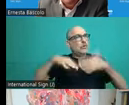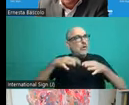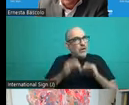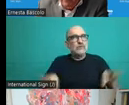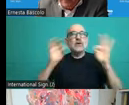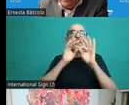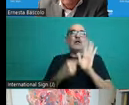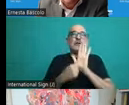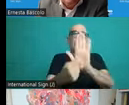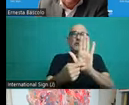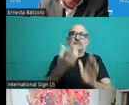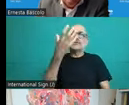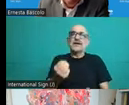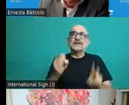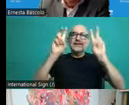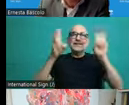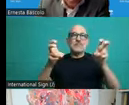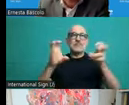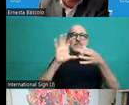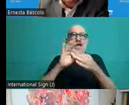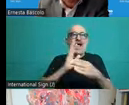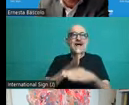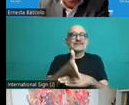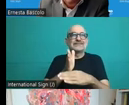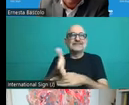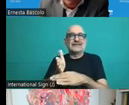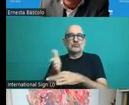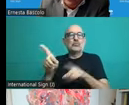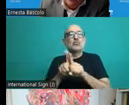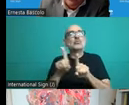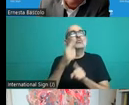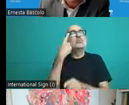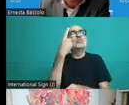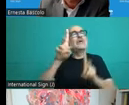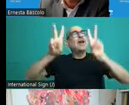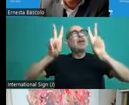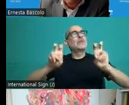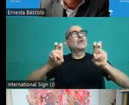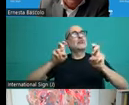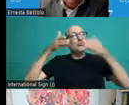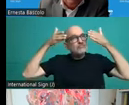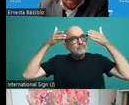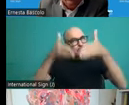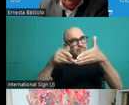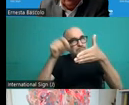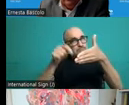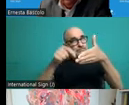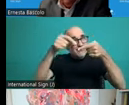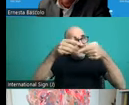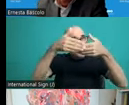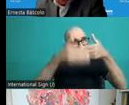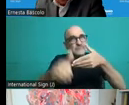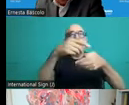we interpret not just the gaps, but also what are the outcomes, the results of